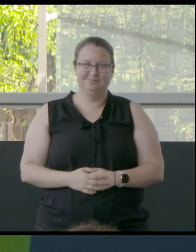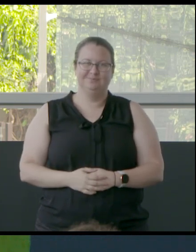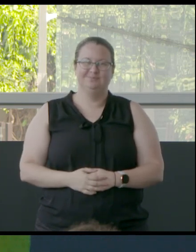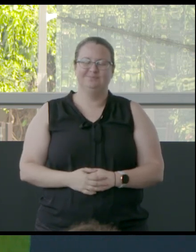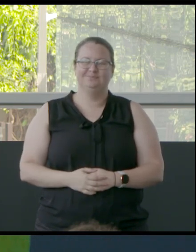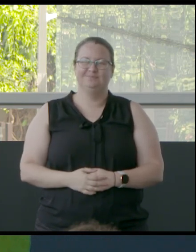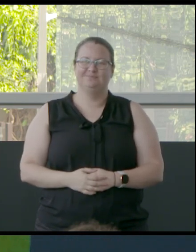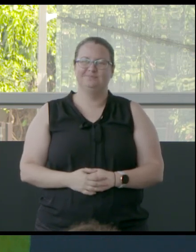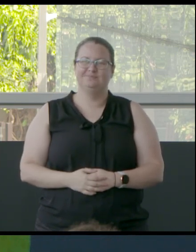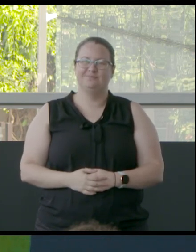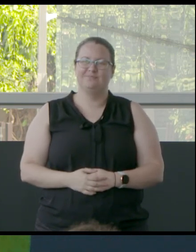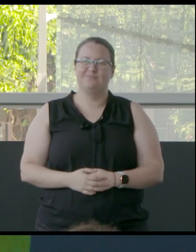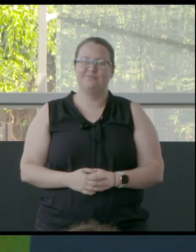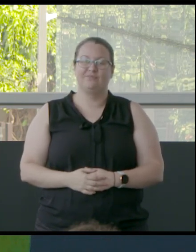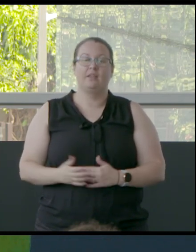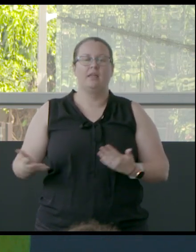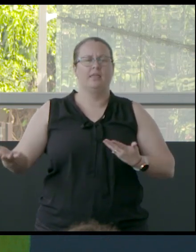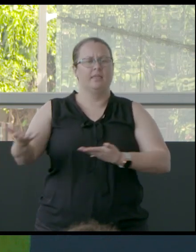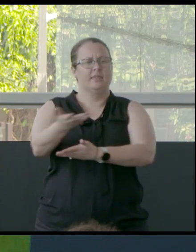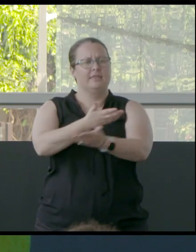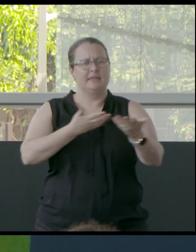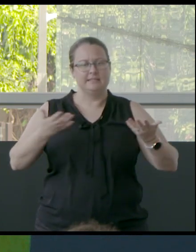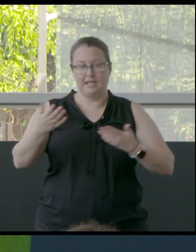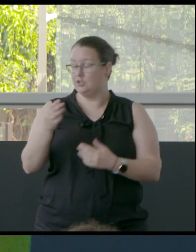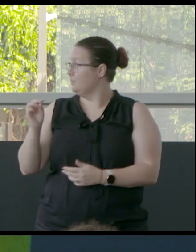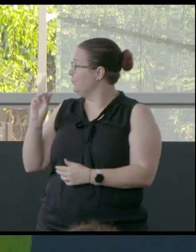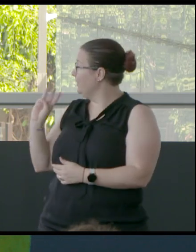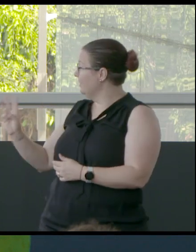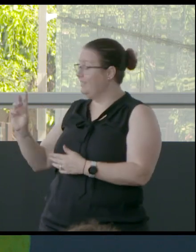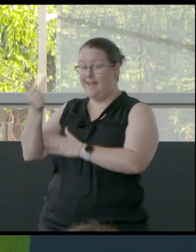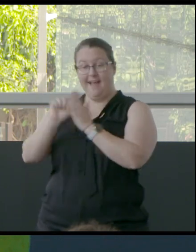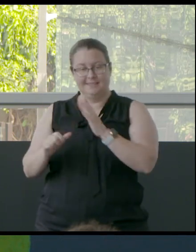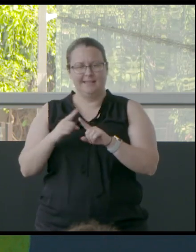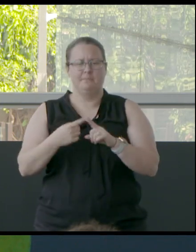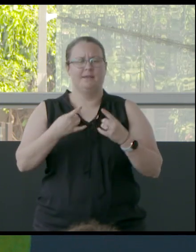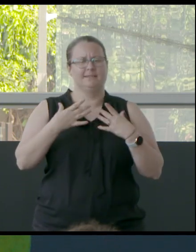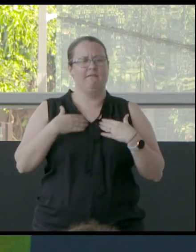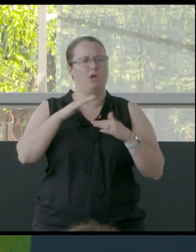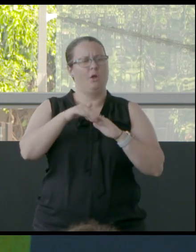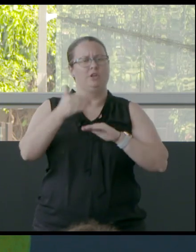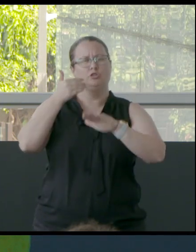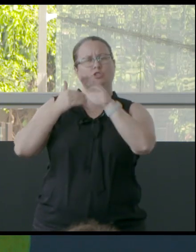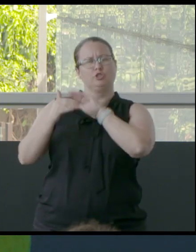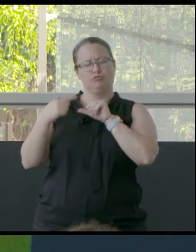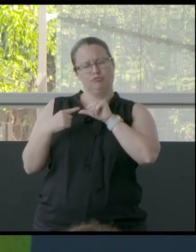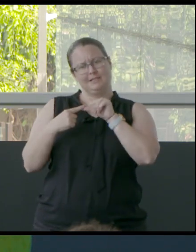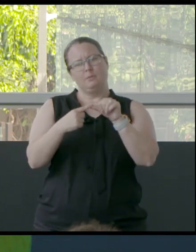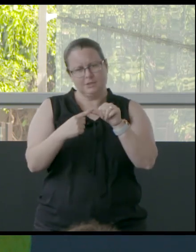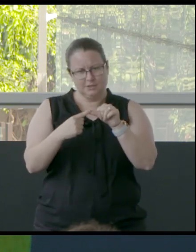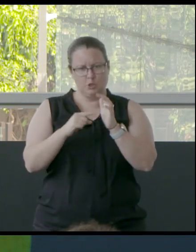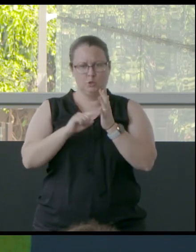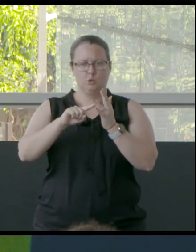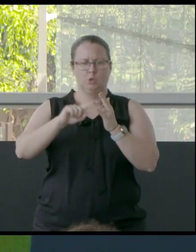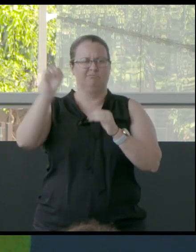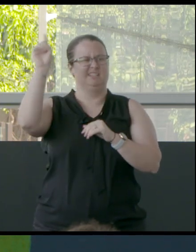And the discussion today between the artist and myself is all about traditional responses to contemporary problems.